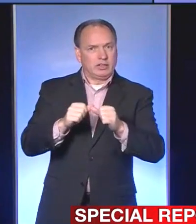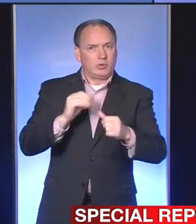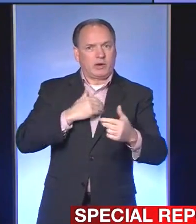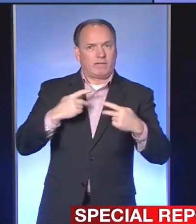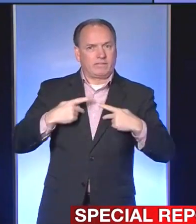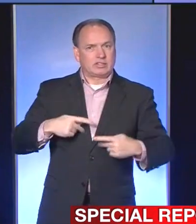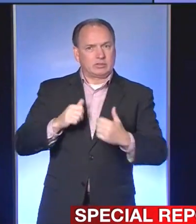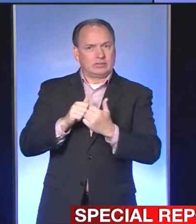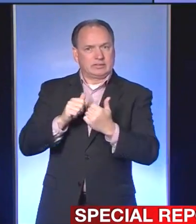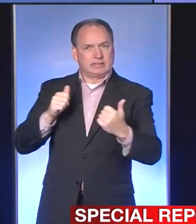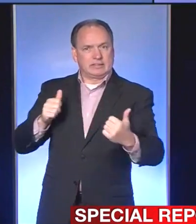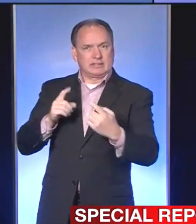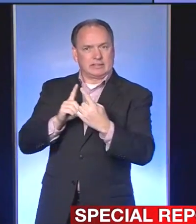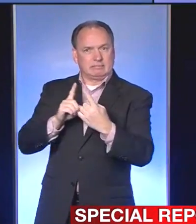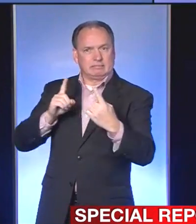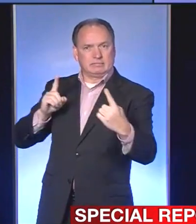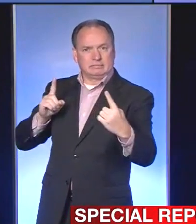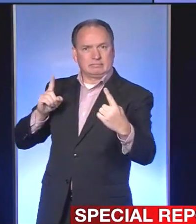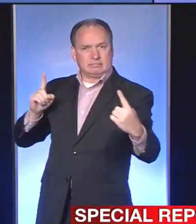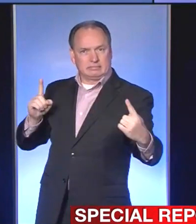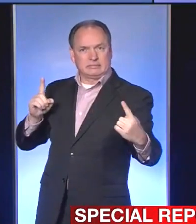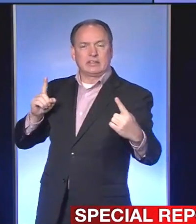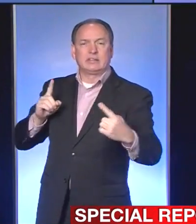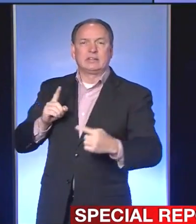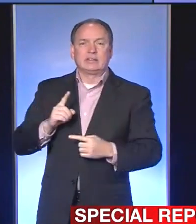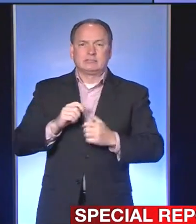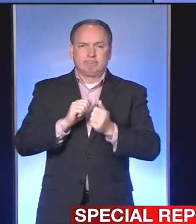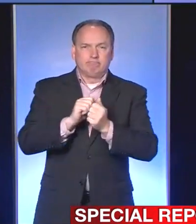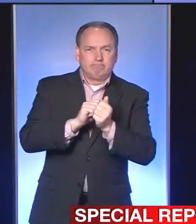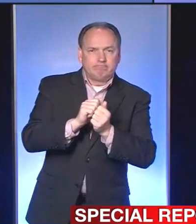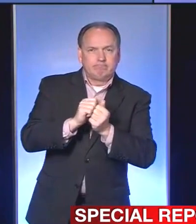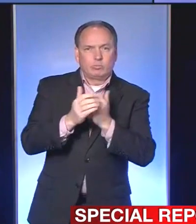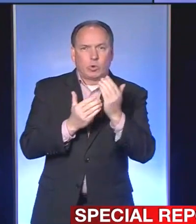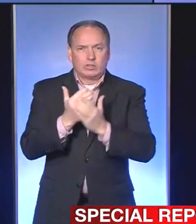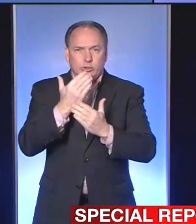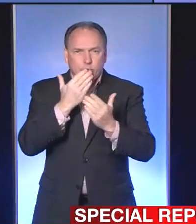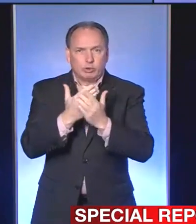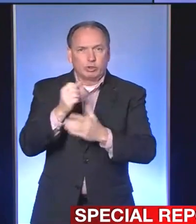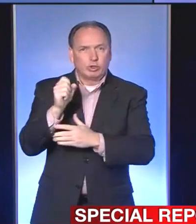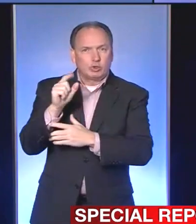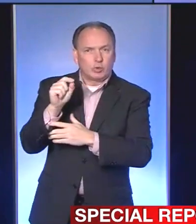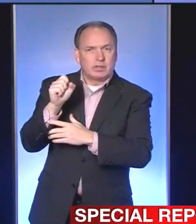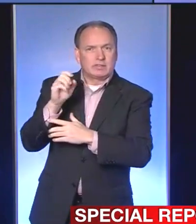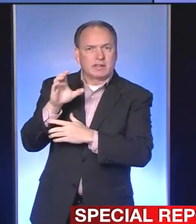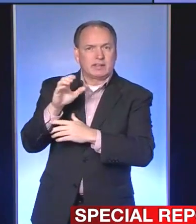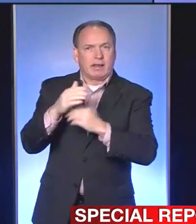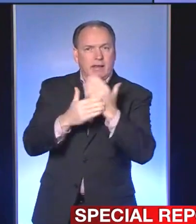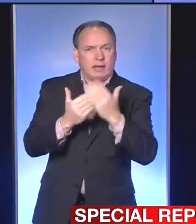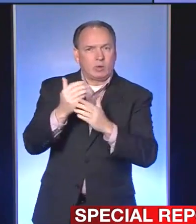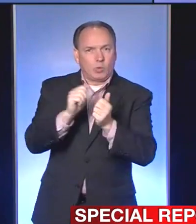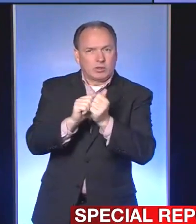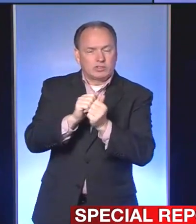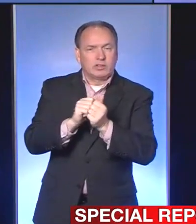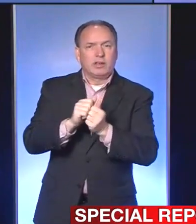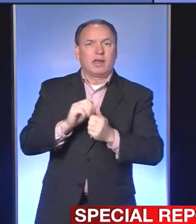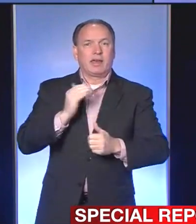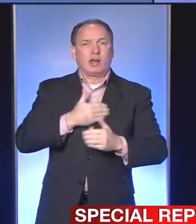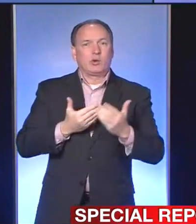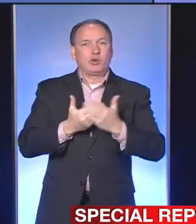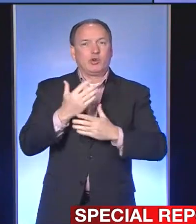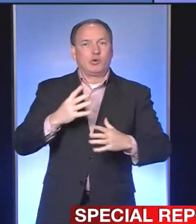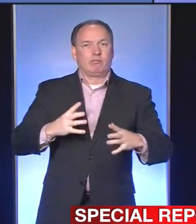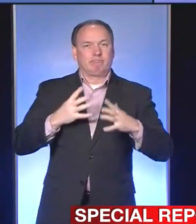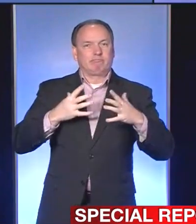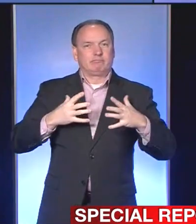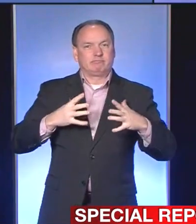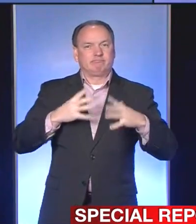our very stringent 20-second hand washing, and wearing our new fashion accessory, our mask.